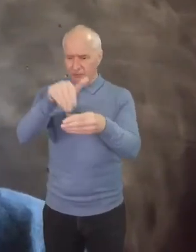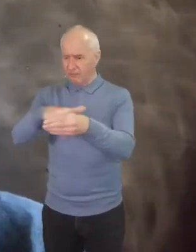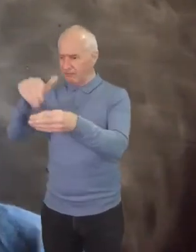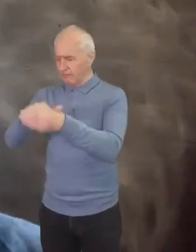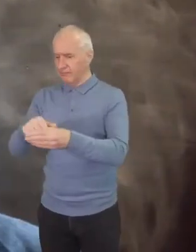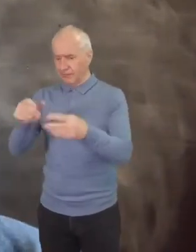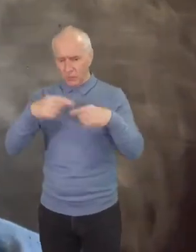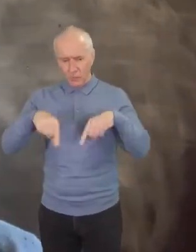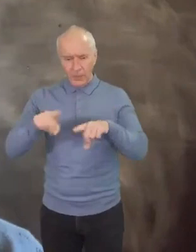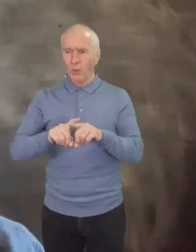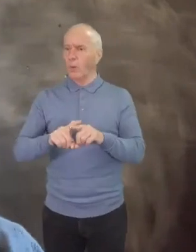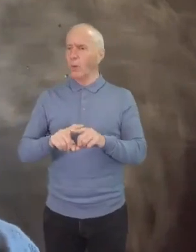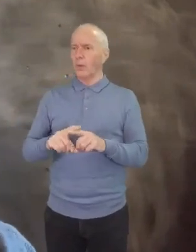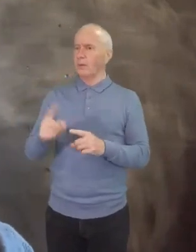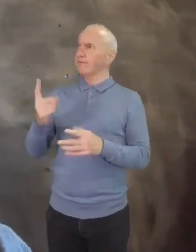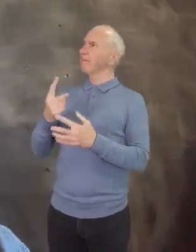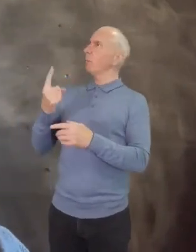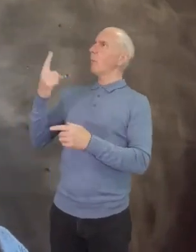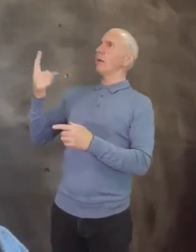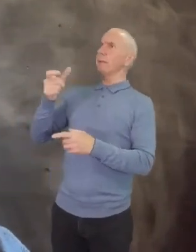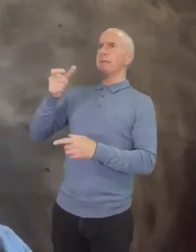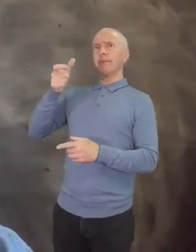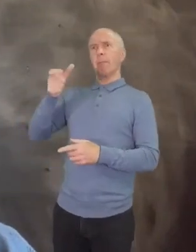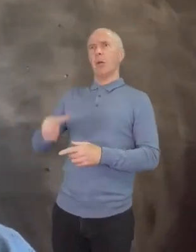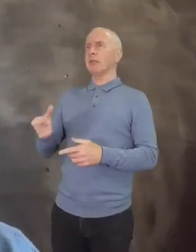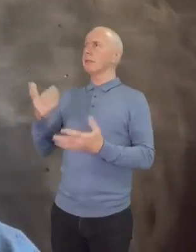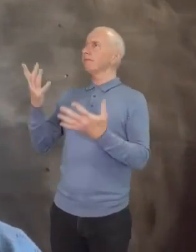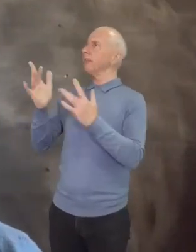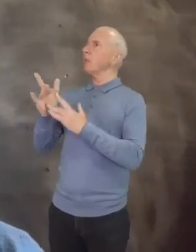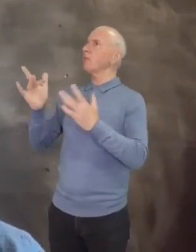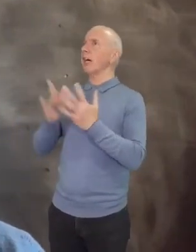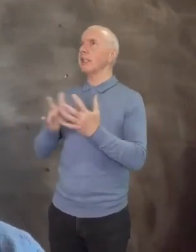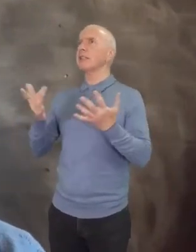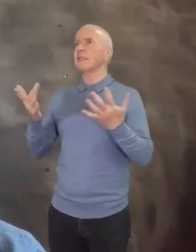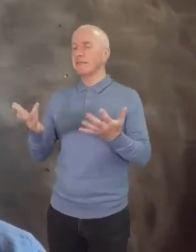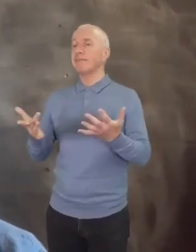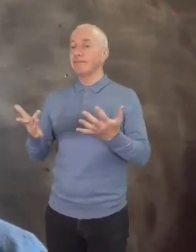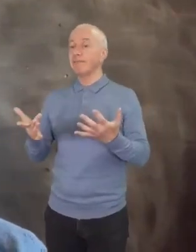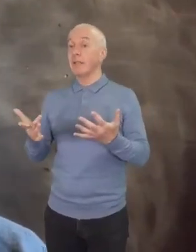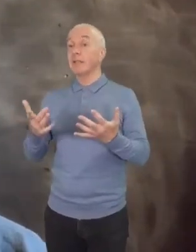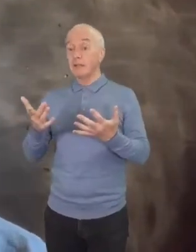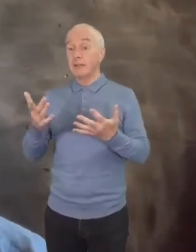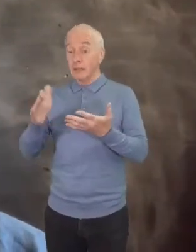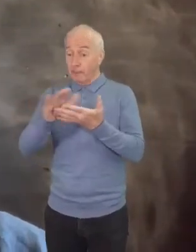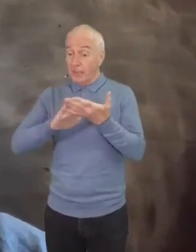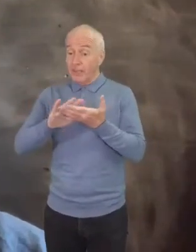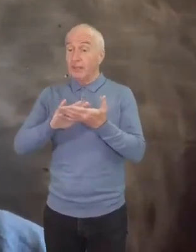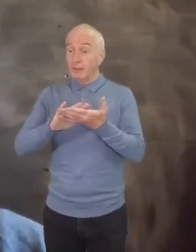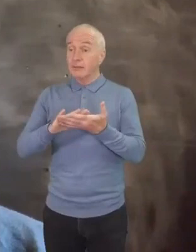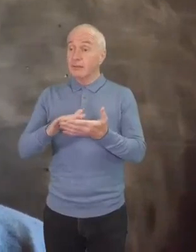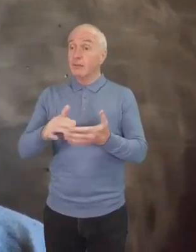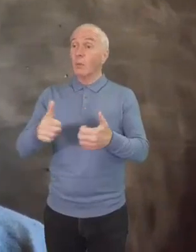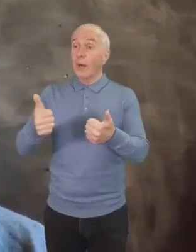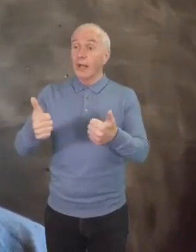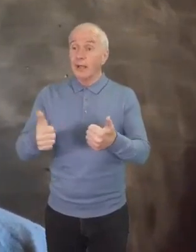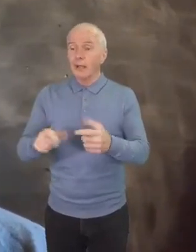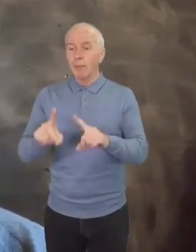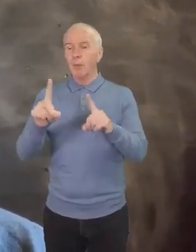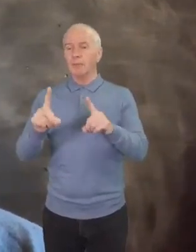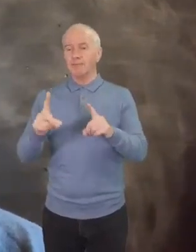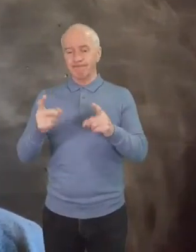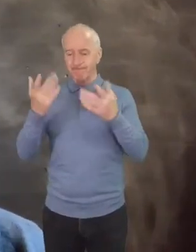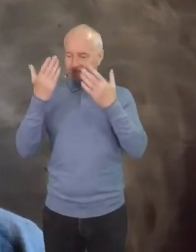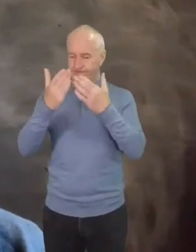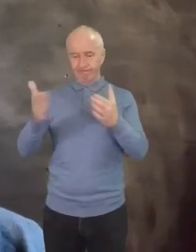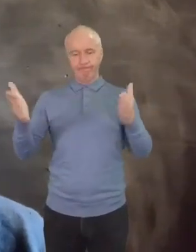man, and that sort of thing. But whilst such a perspective is definitely well-meaning, it's also quite revealing that